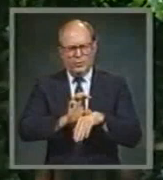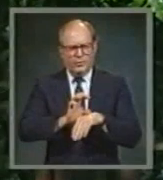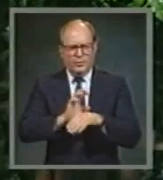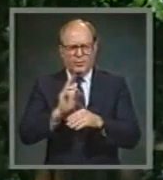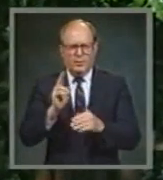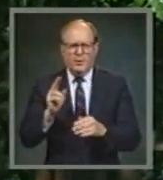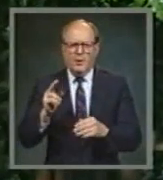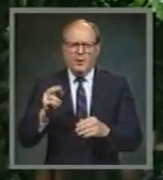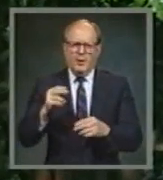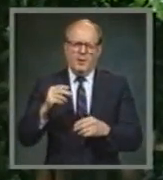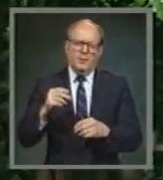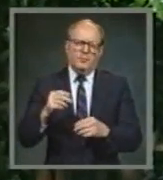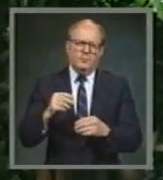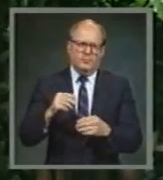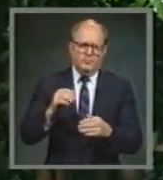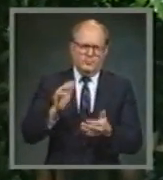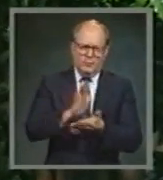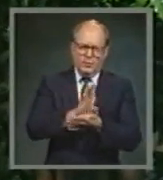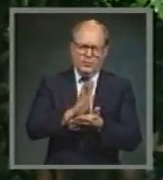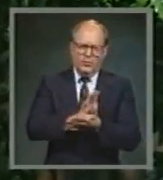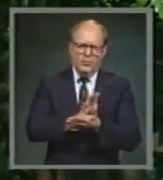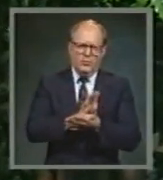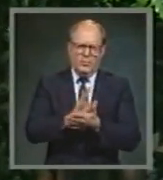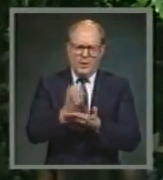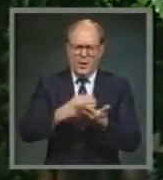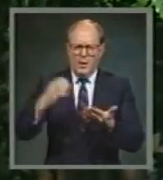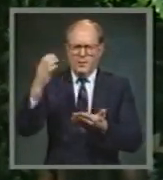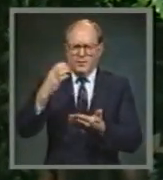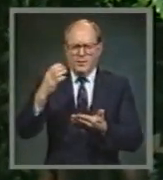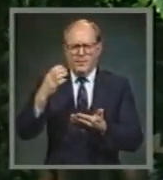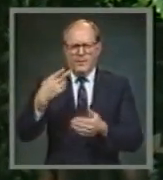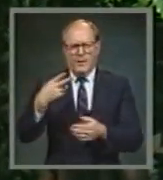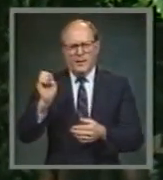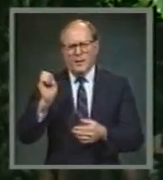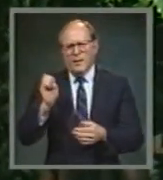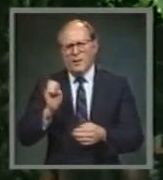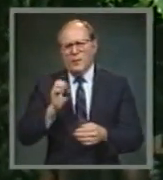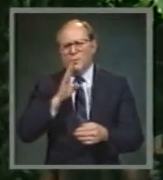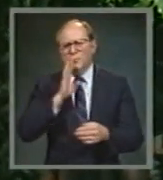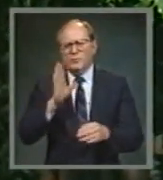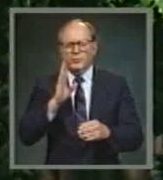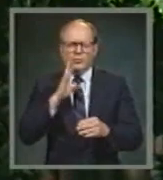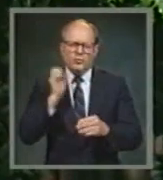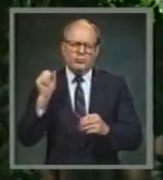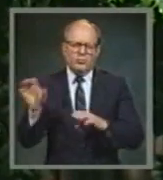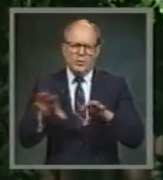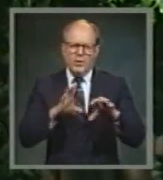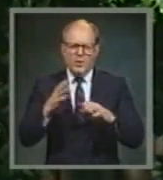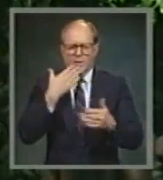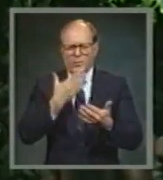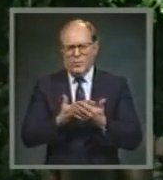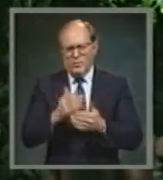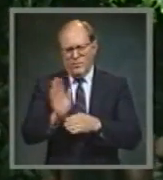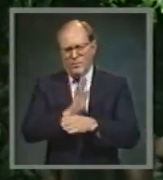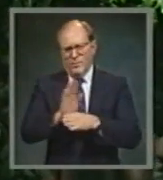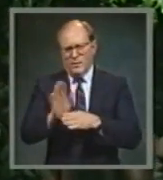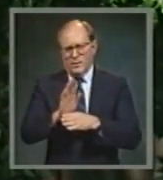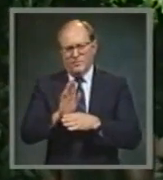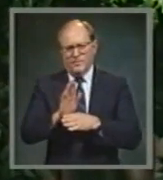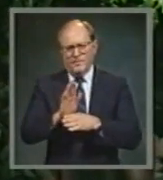and while he wasn't boastful at all about it, it was obvious he was doing quite well in business, and he enjoyed a good living.